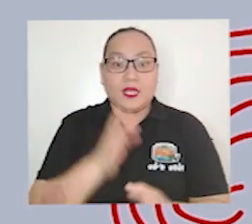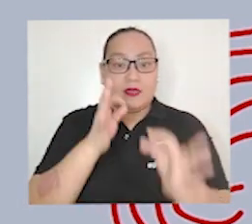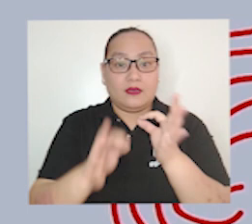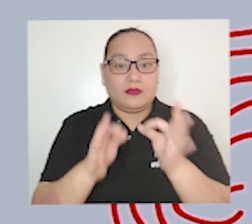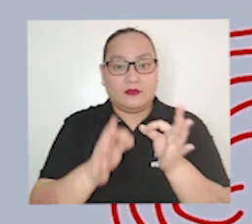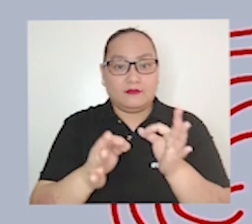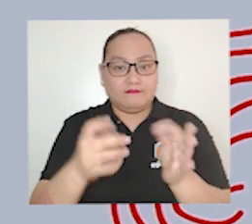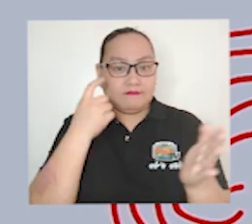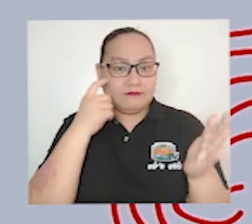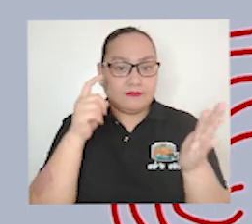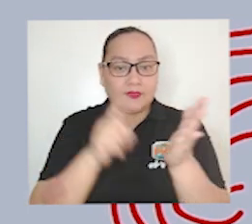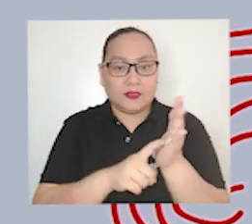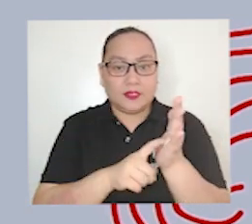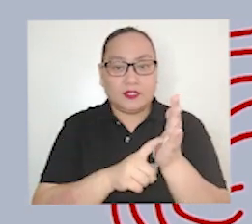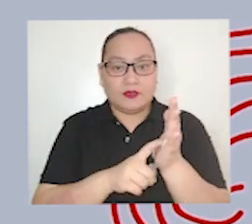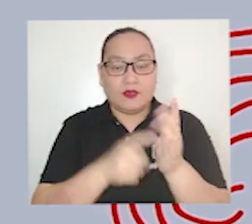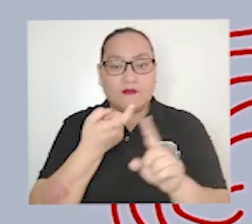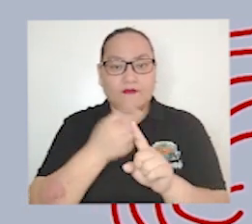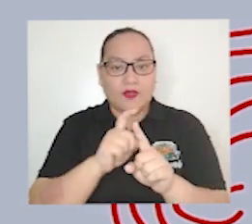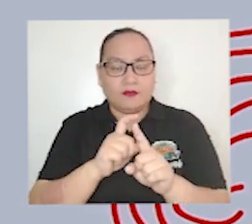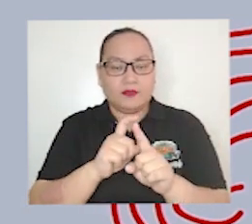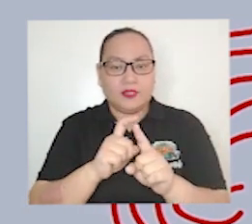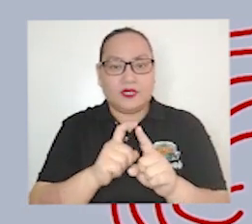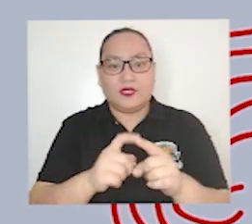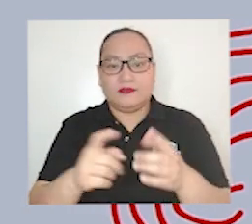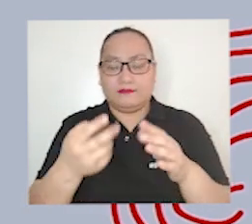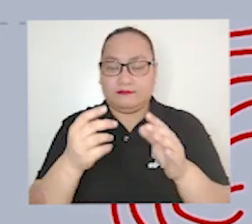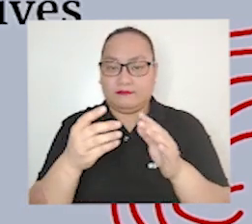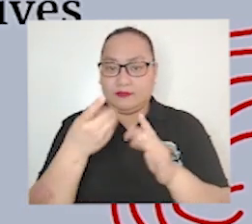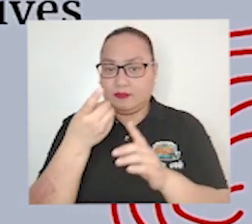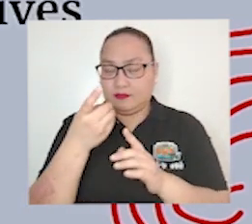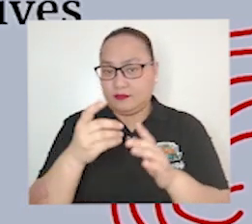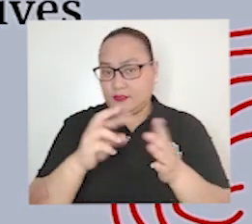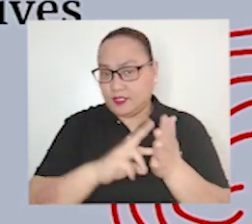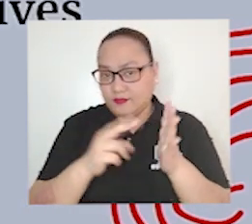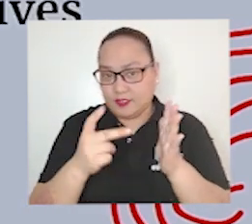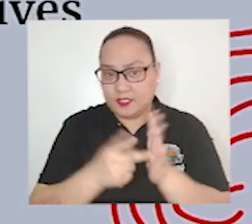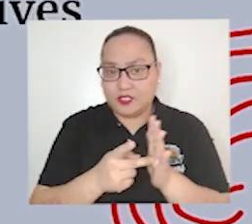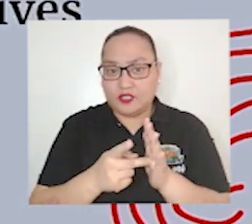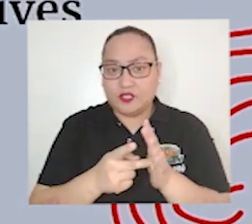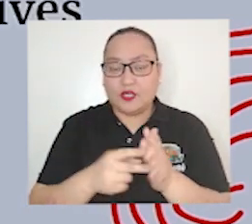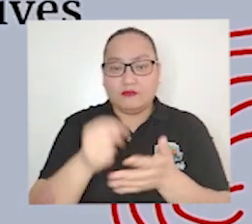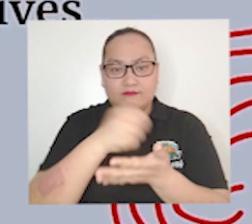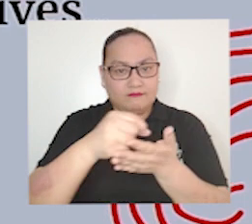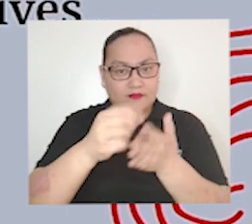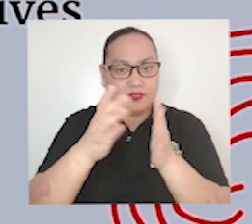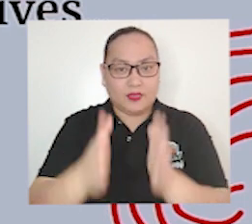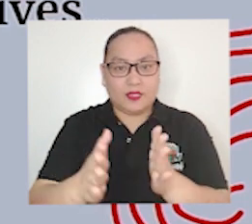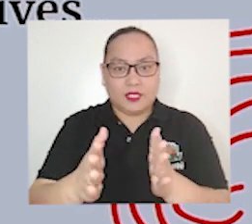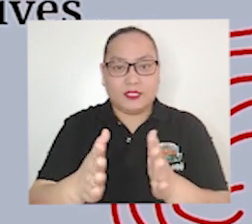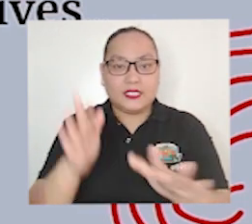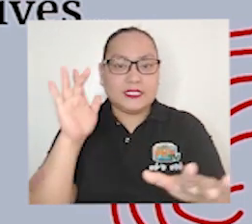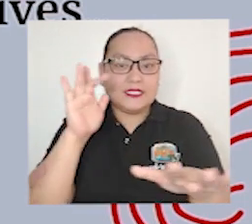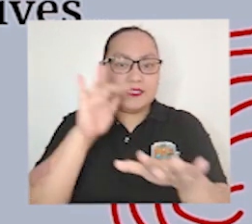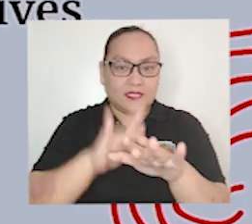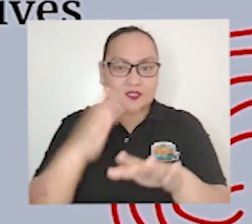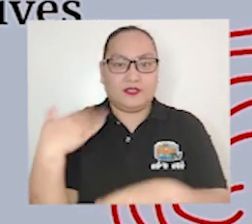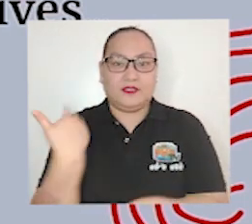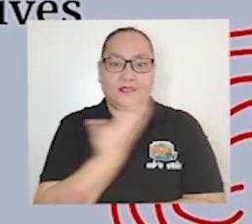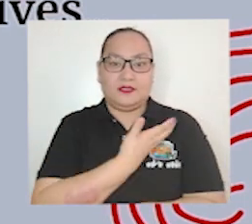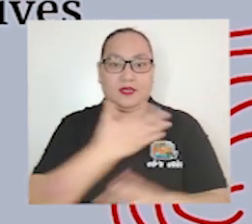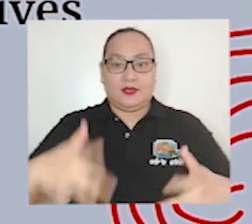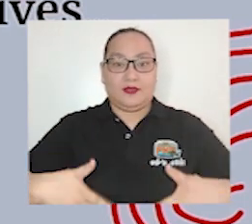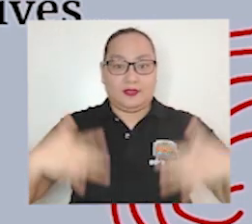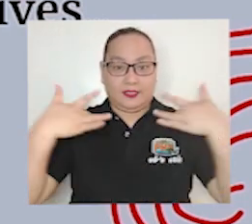If you have noticed based on the definition Journalism touches every bit of our